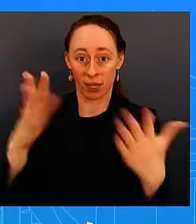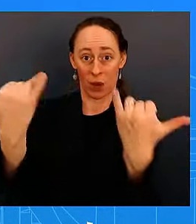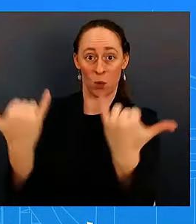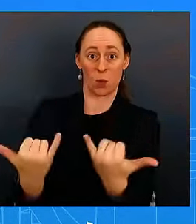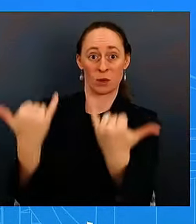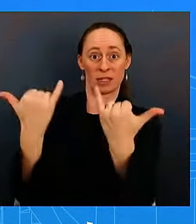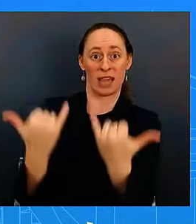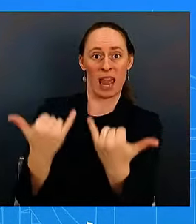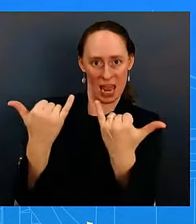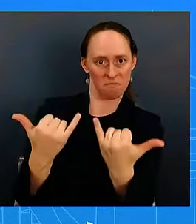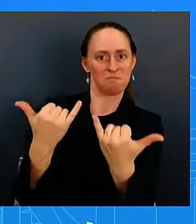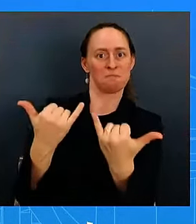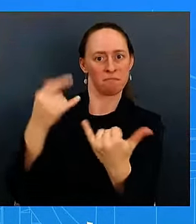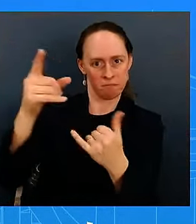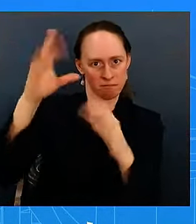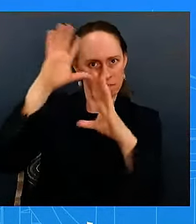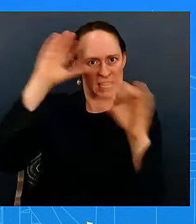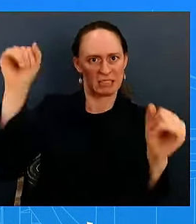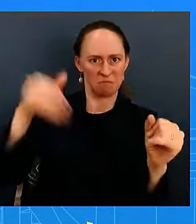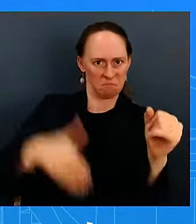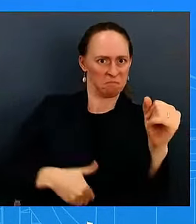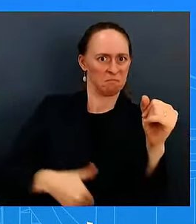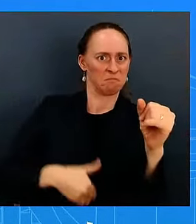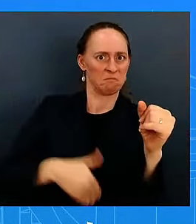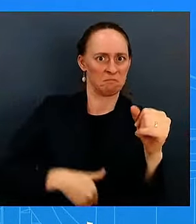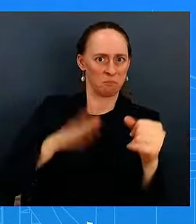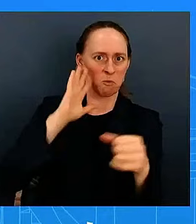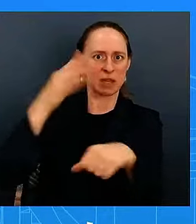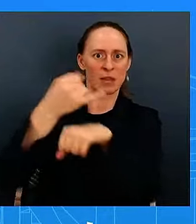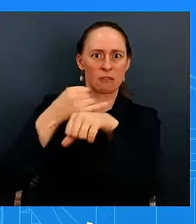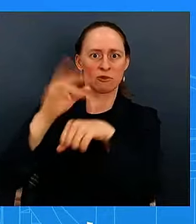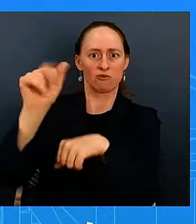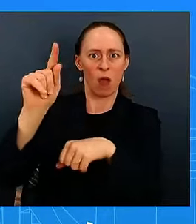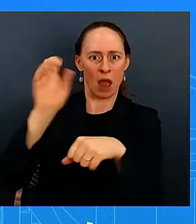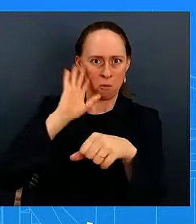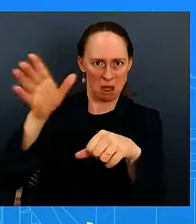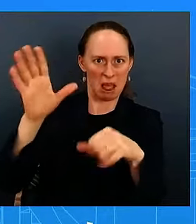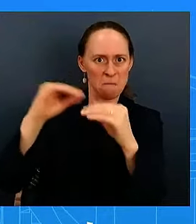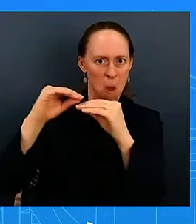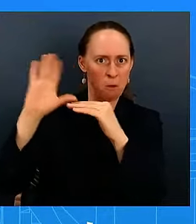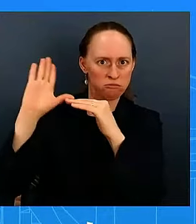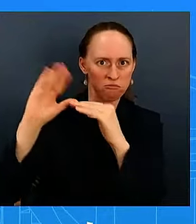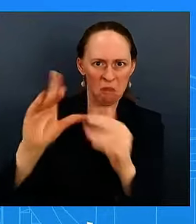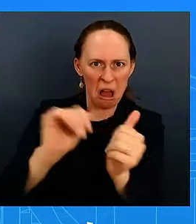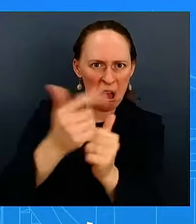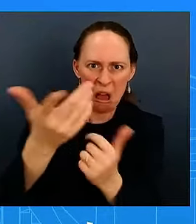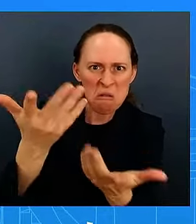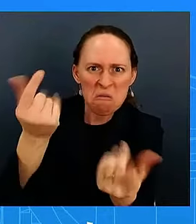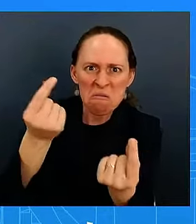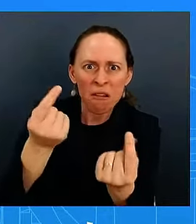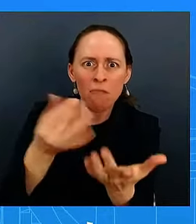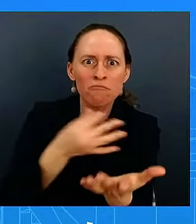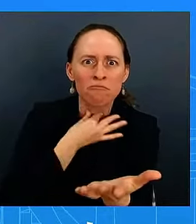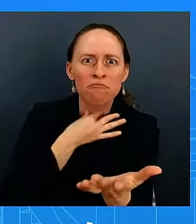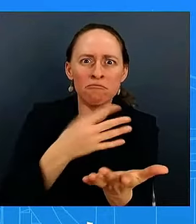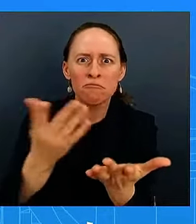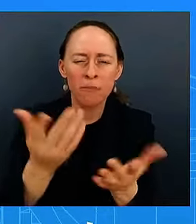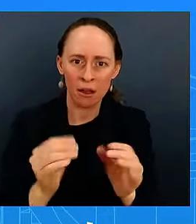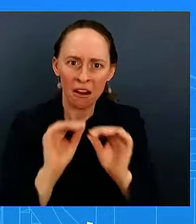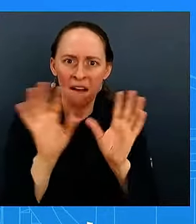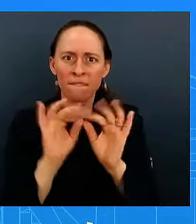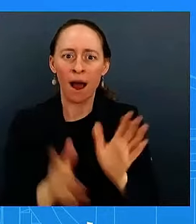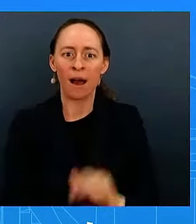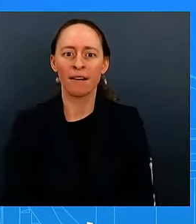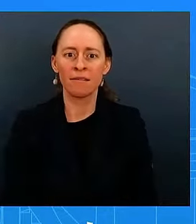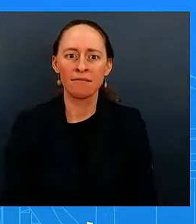i think what the president said was a reference to the uh uh scp the survey of economic projections